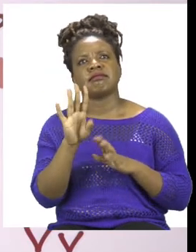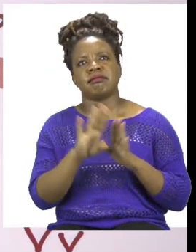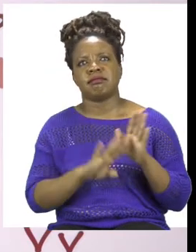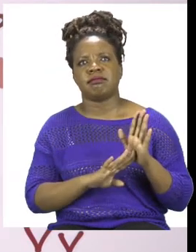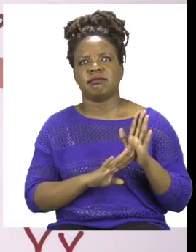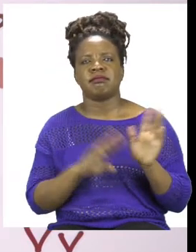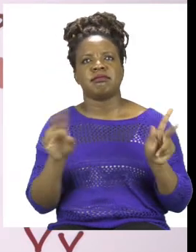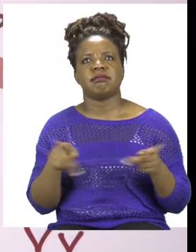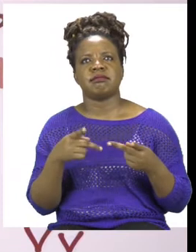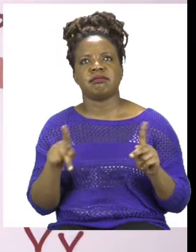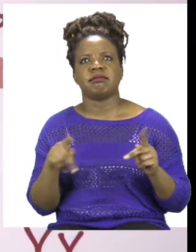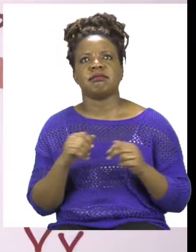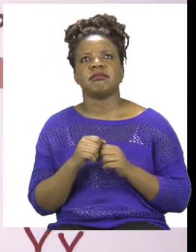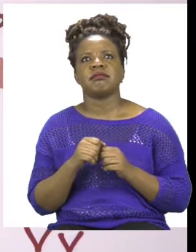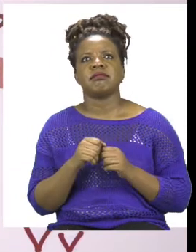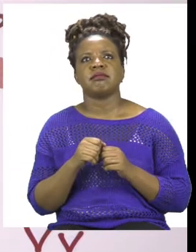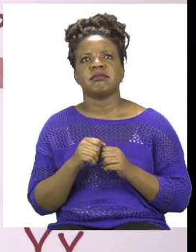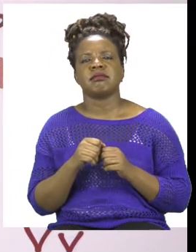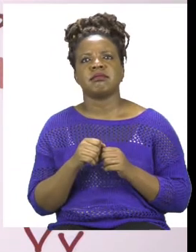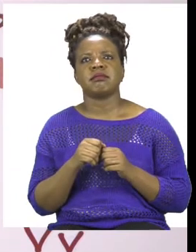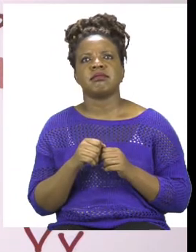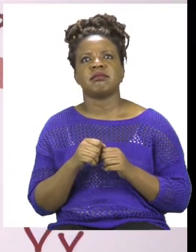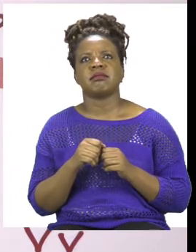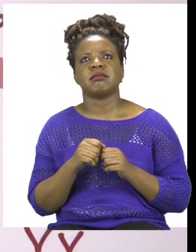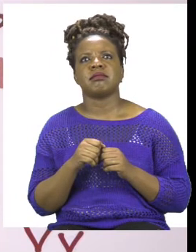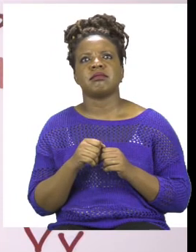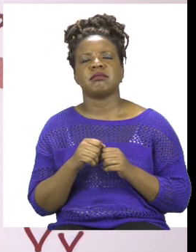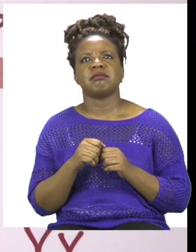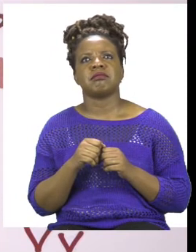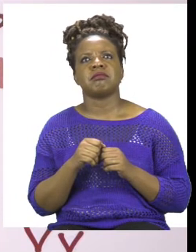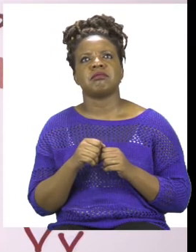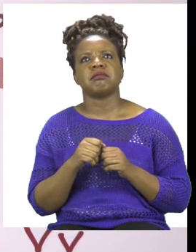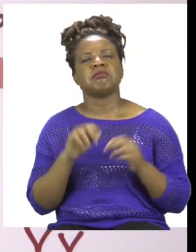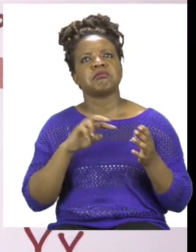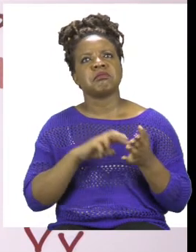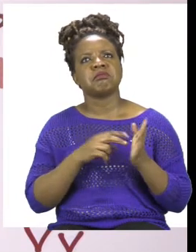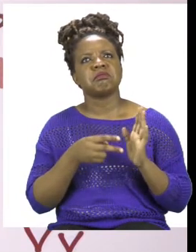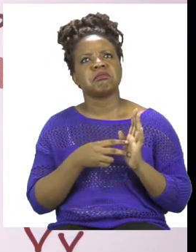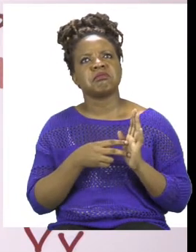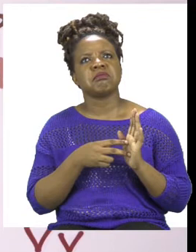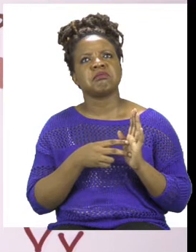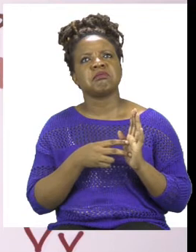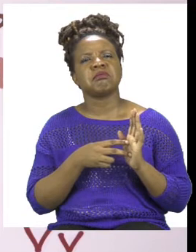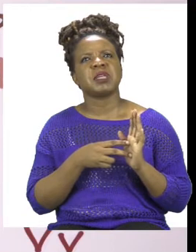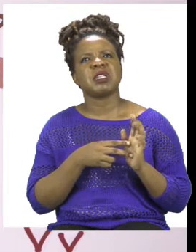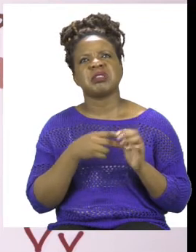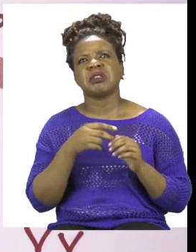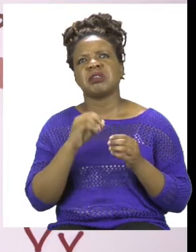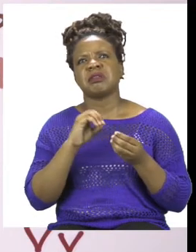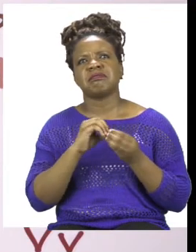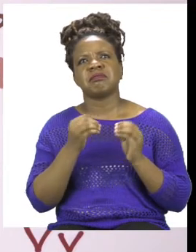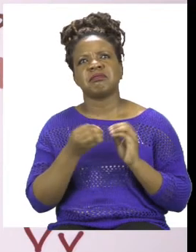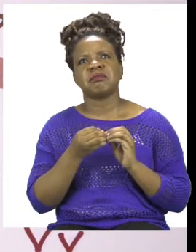21 boys is not important. So you need to look out for those type